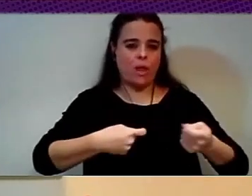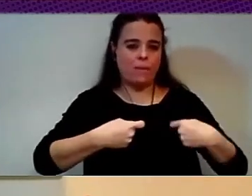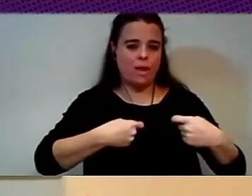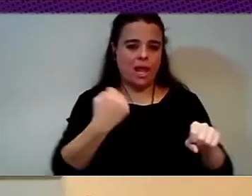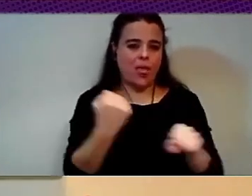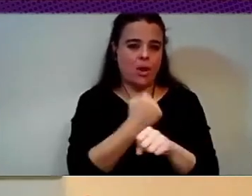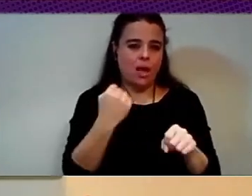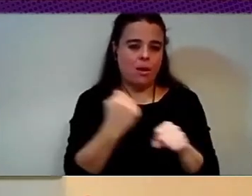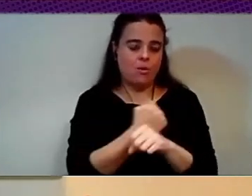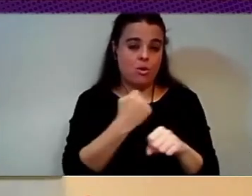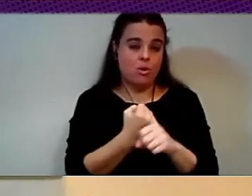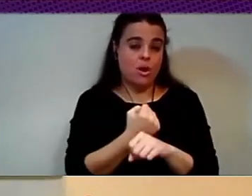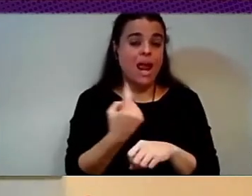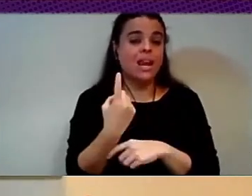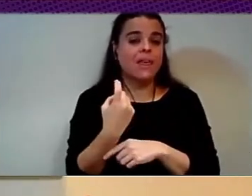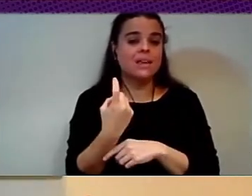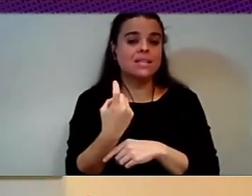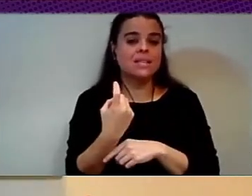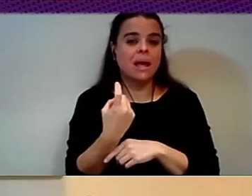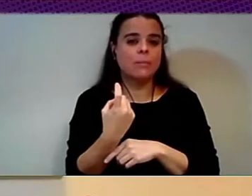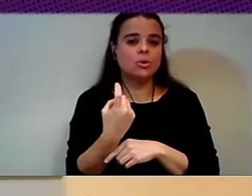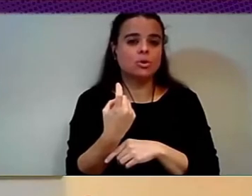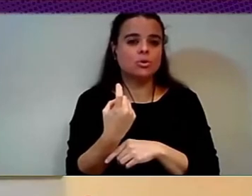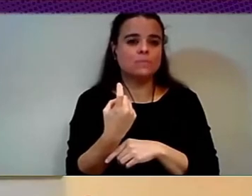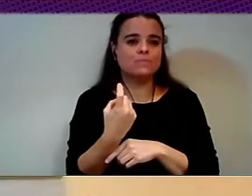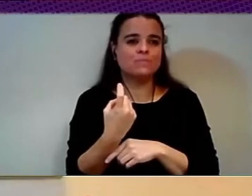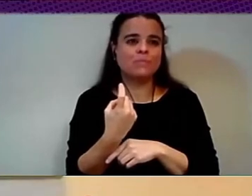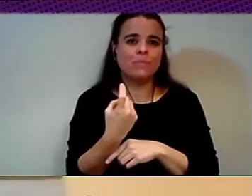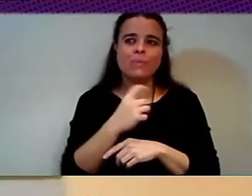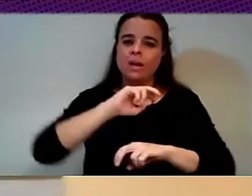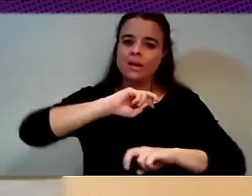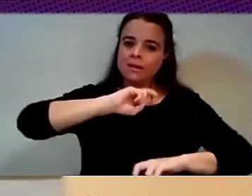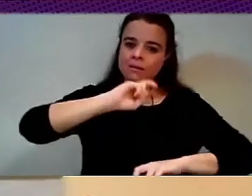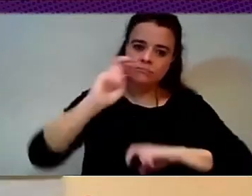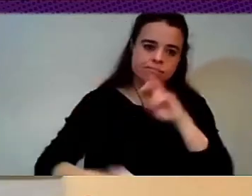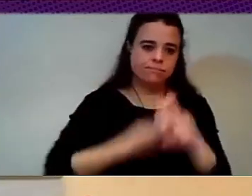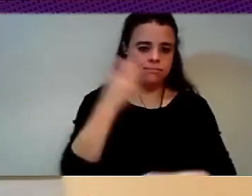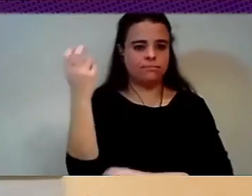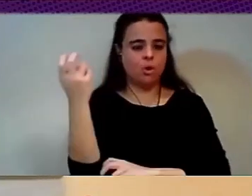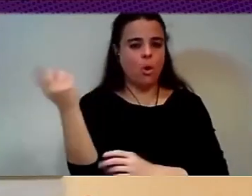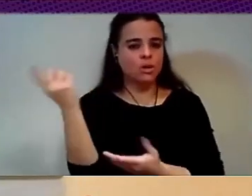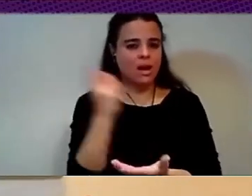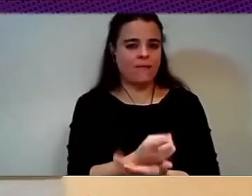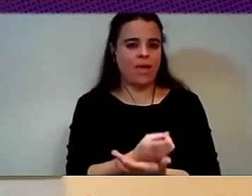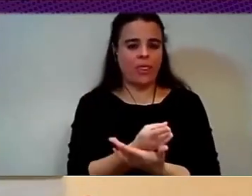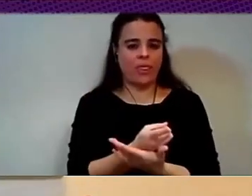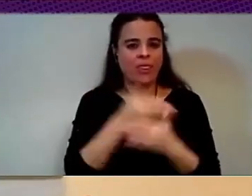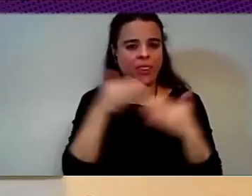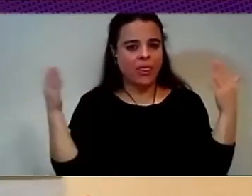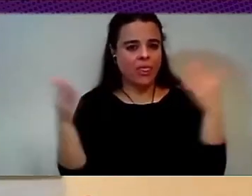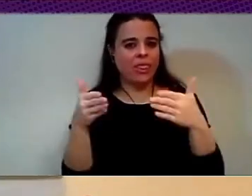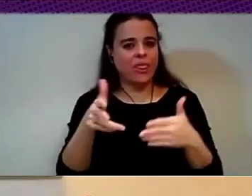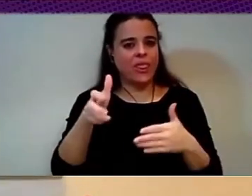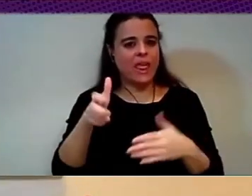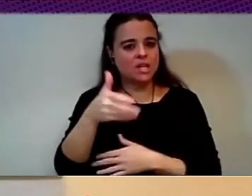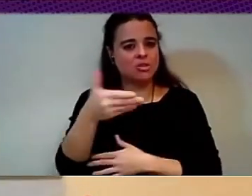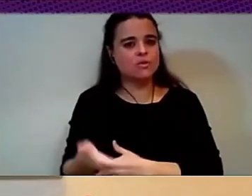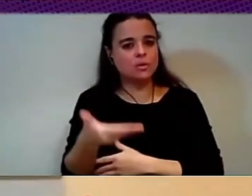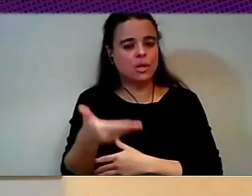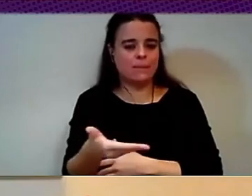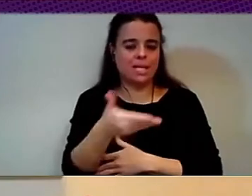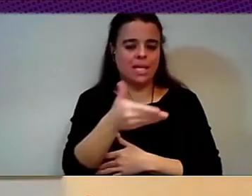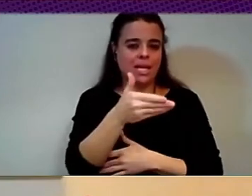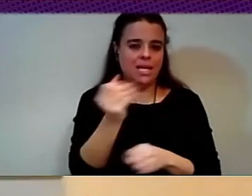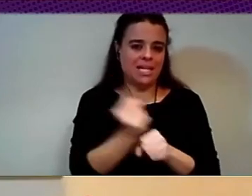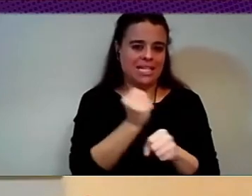rights of workers in this kind of gig economy. But also, I would say because of the